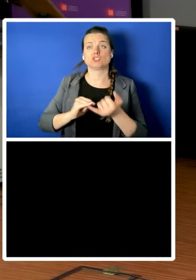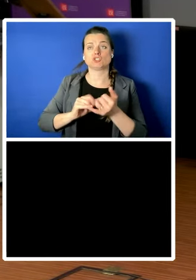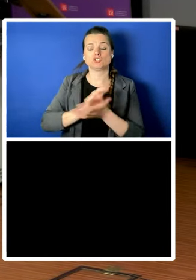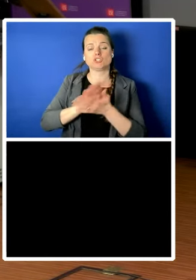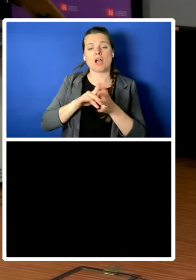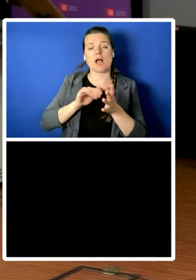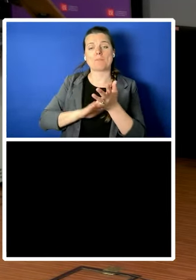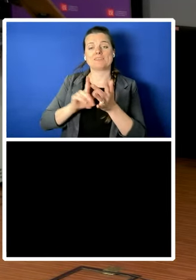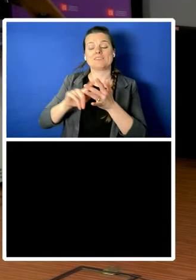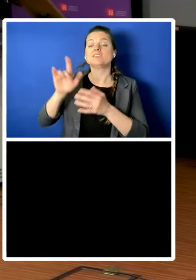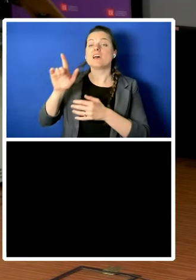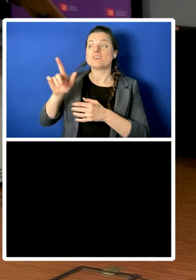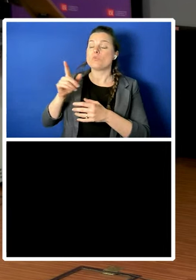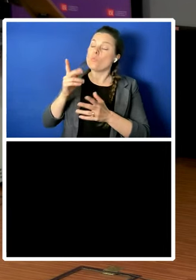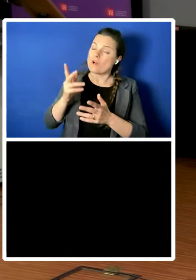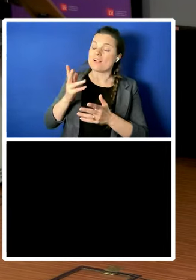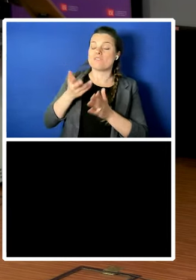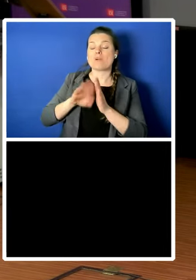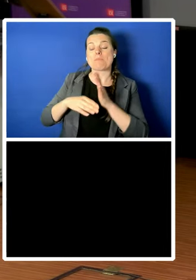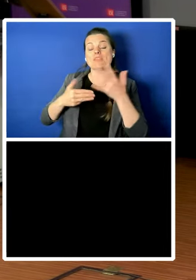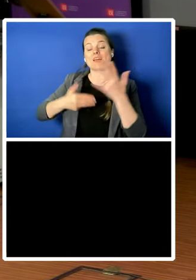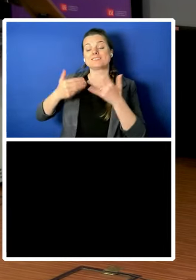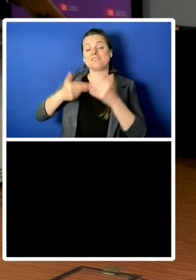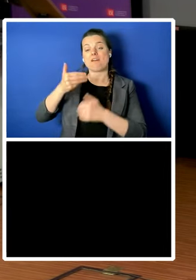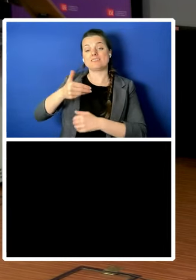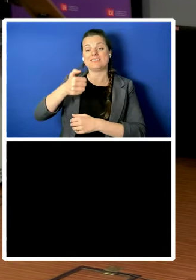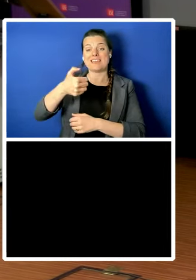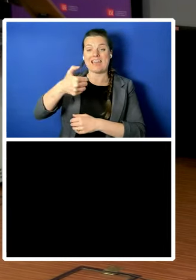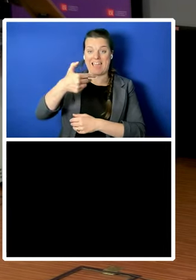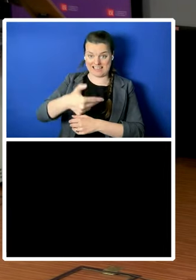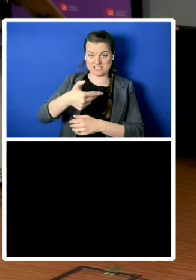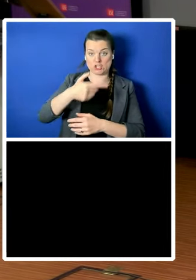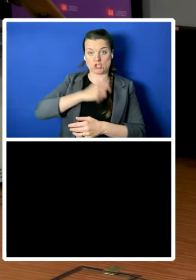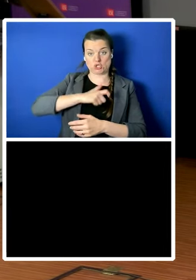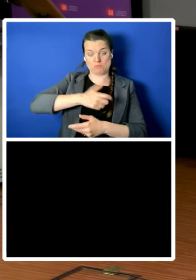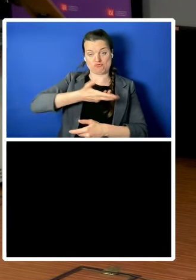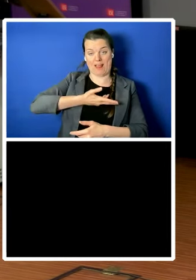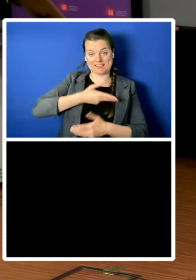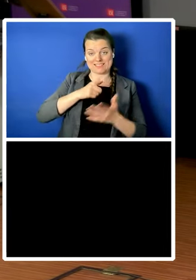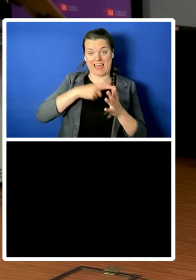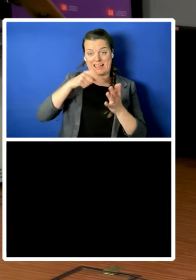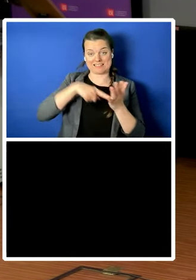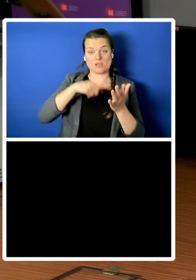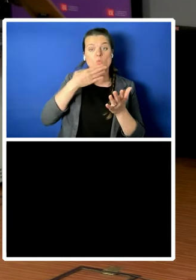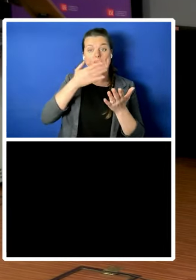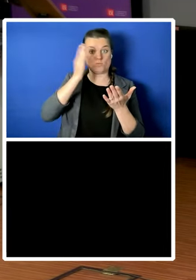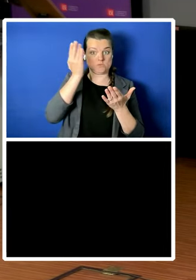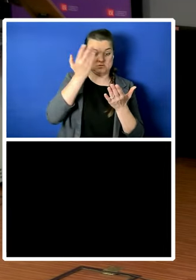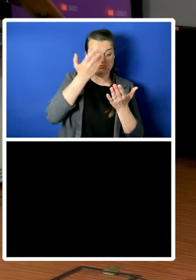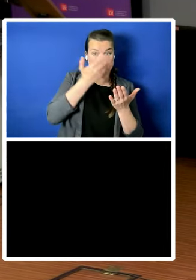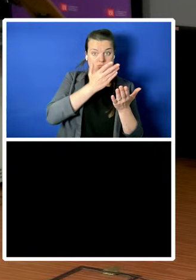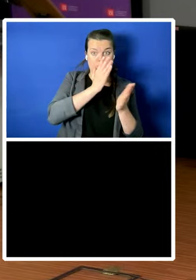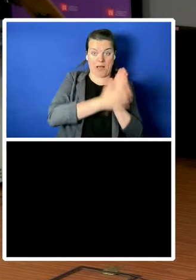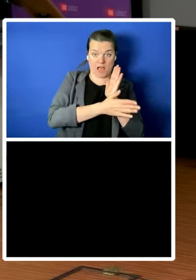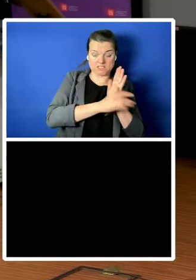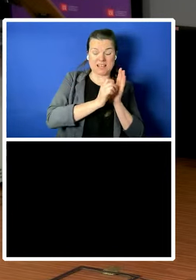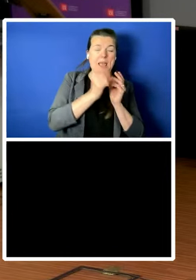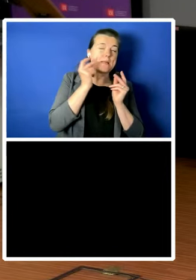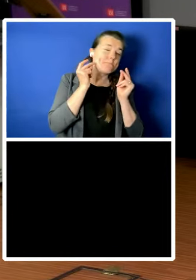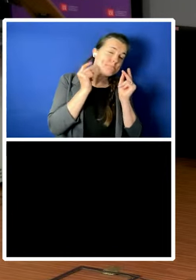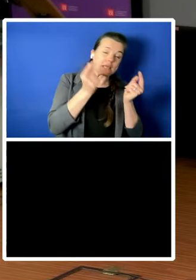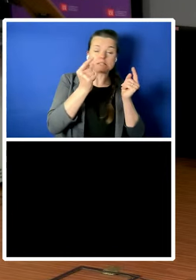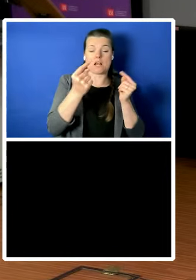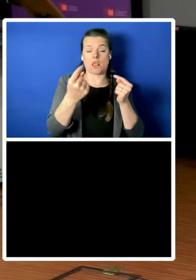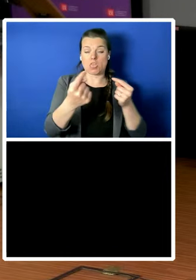which was passed in 1998 it was under attack been under attack from the start it was a sort of political child that was